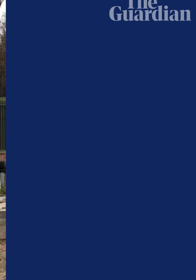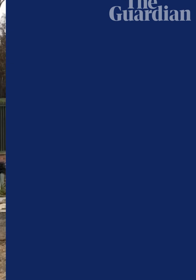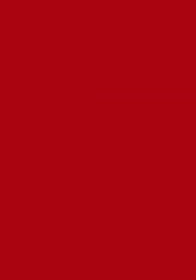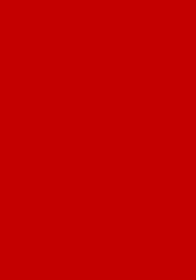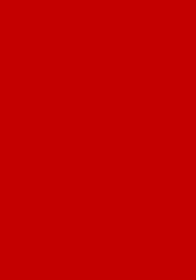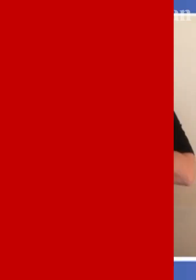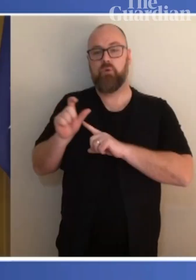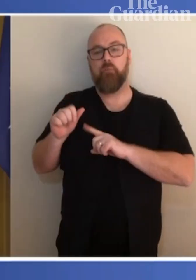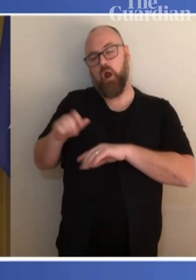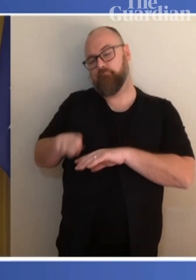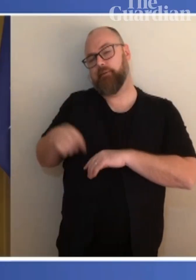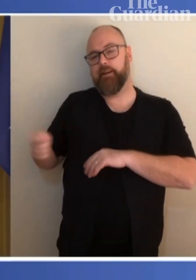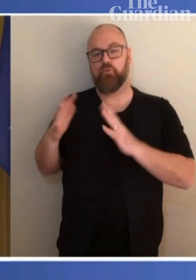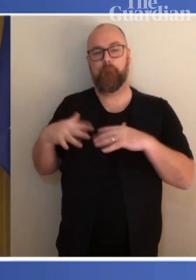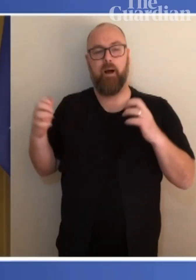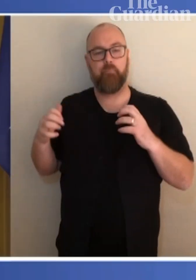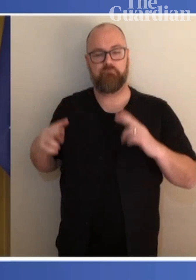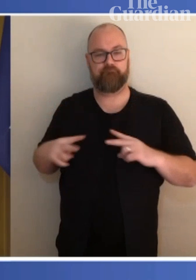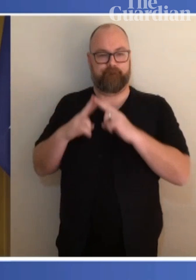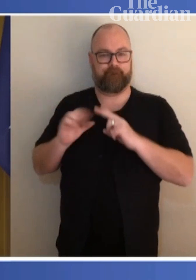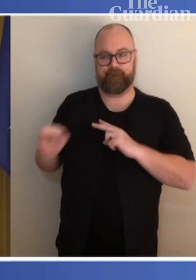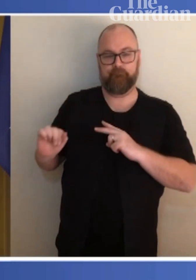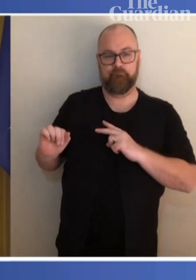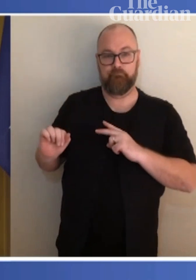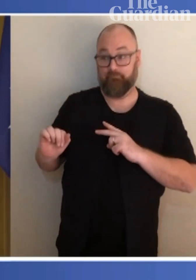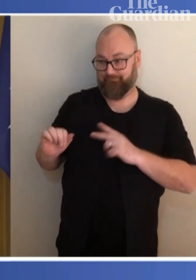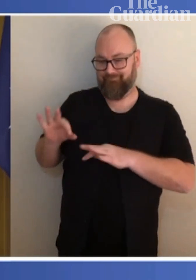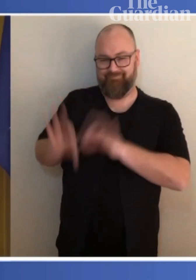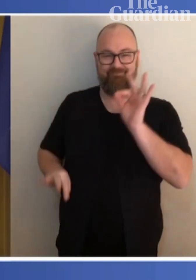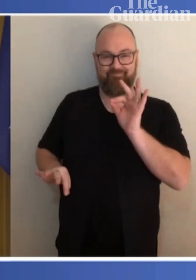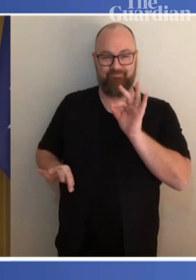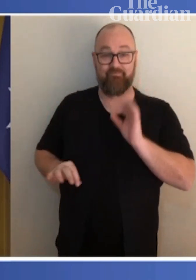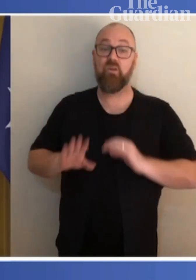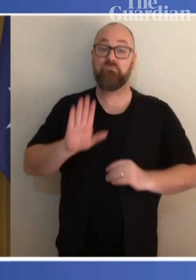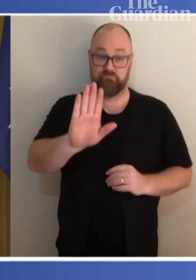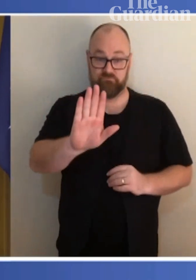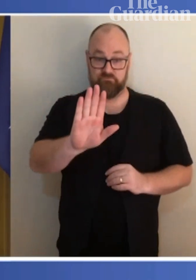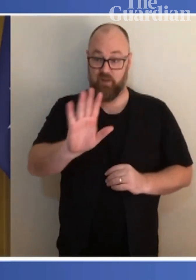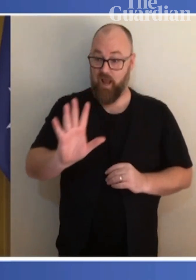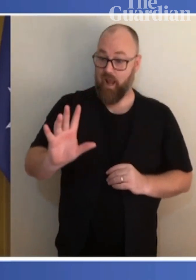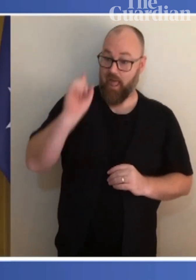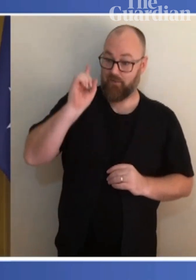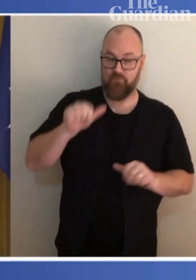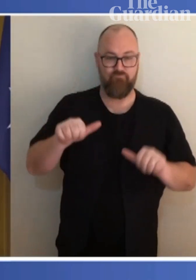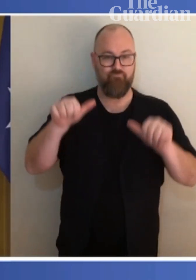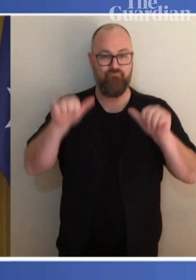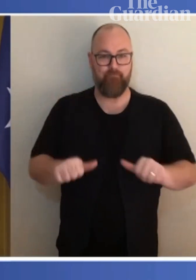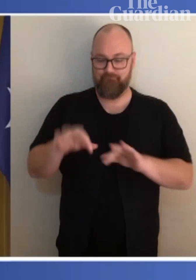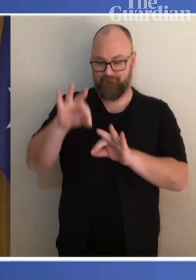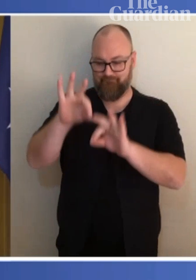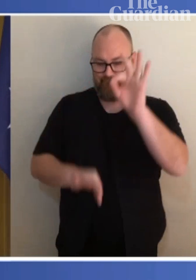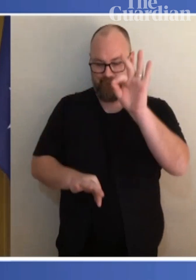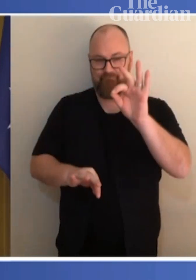Hello? Make no mistake, last week the Parliament did take decisive action to resolve the national security